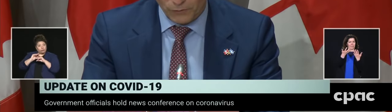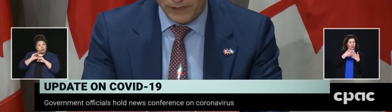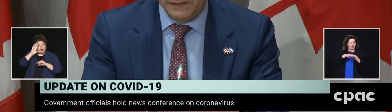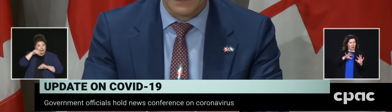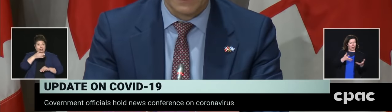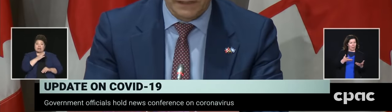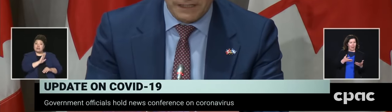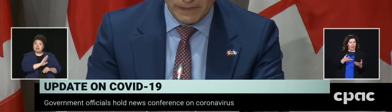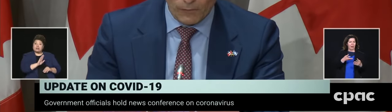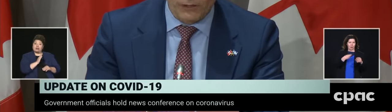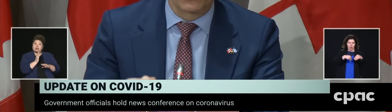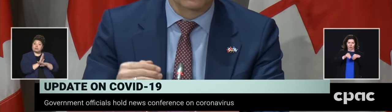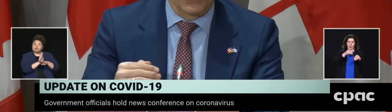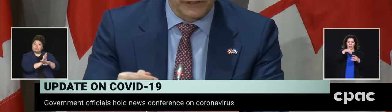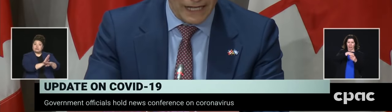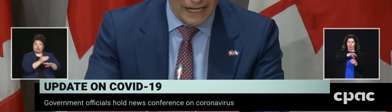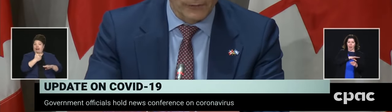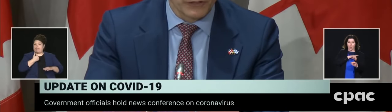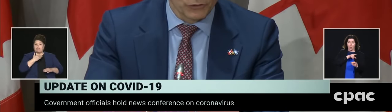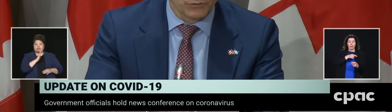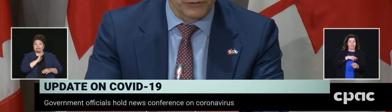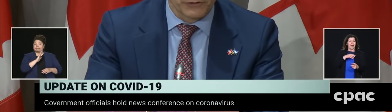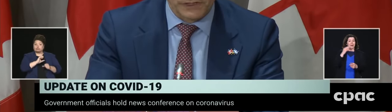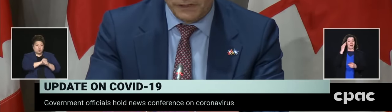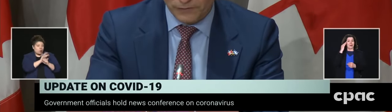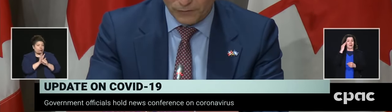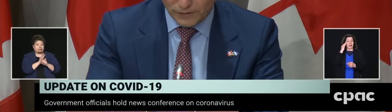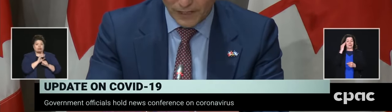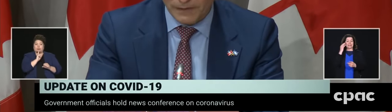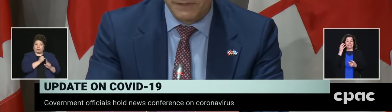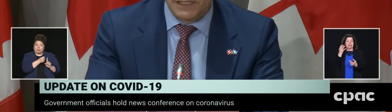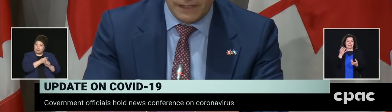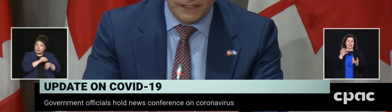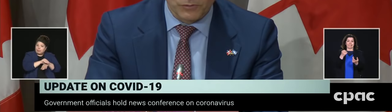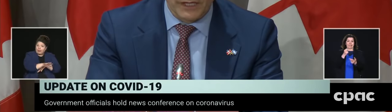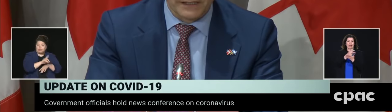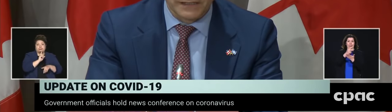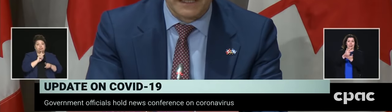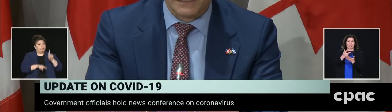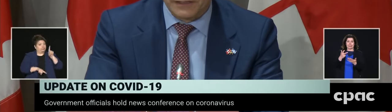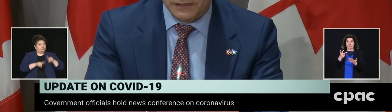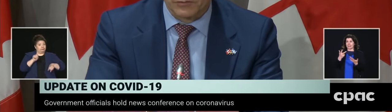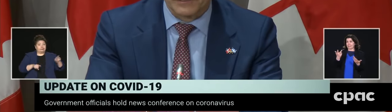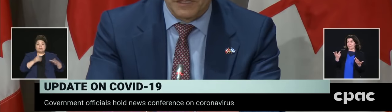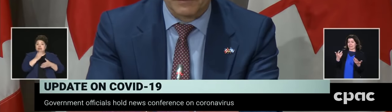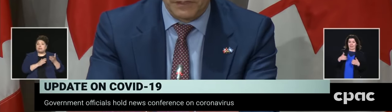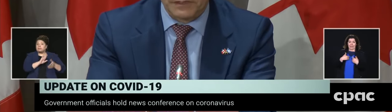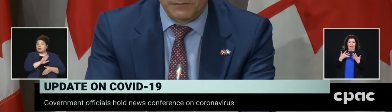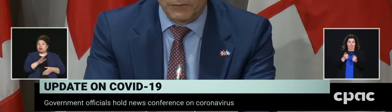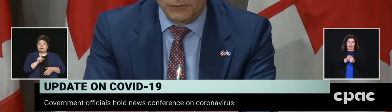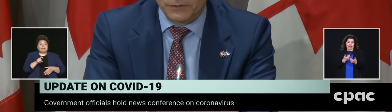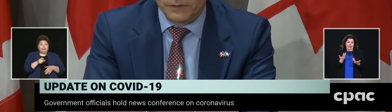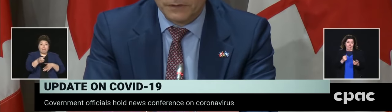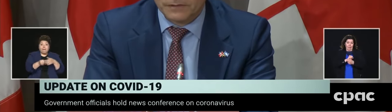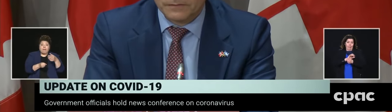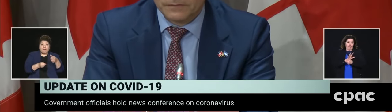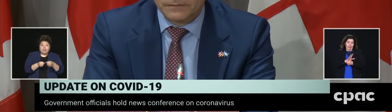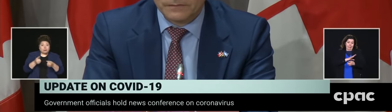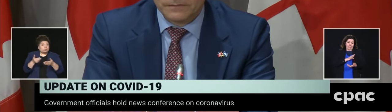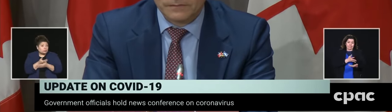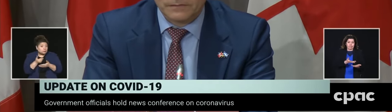many different ways and that they may want to start hiring new workers at different times. And that's why extending this wage subsidy is important.